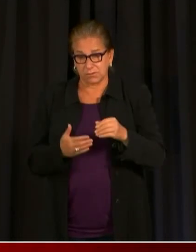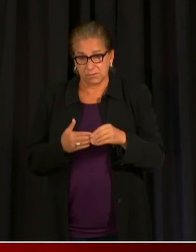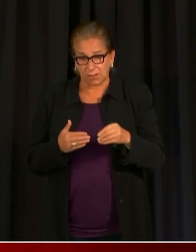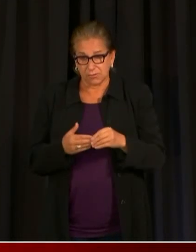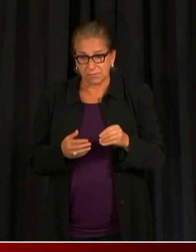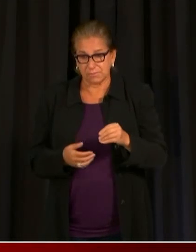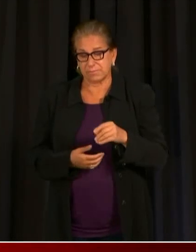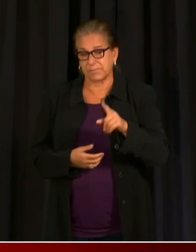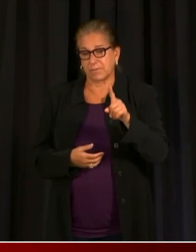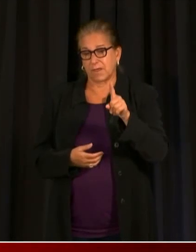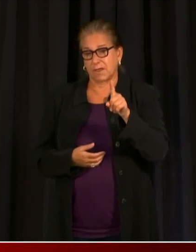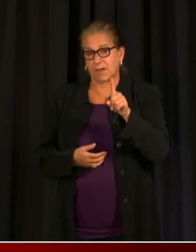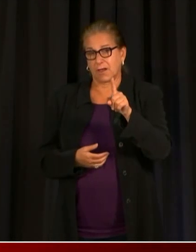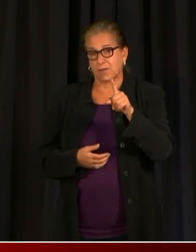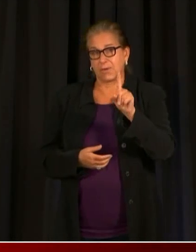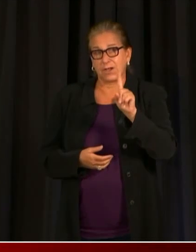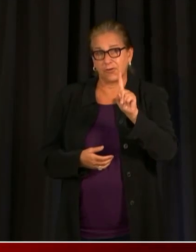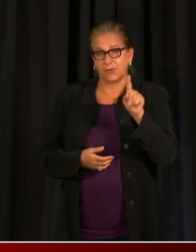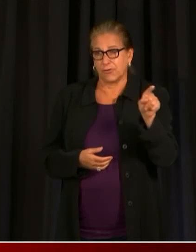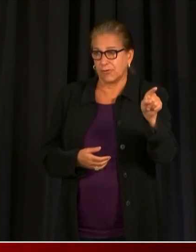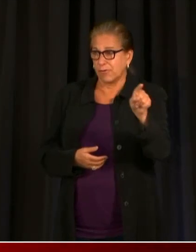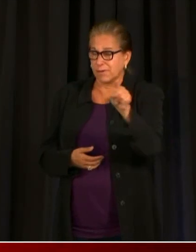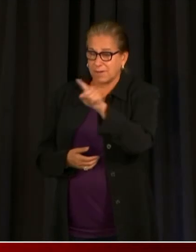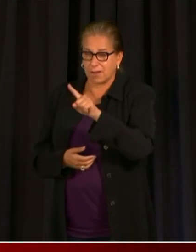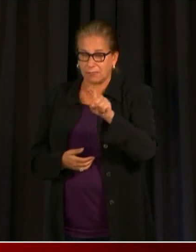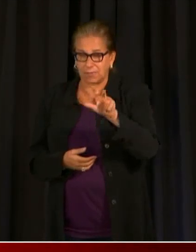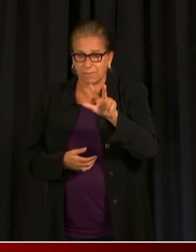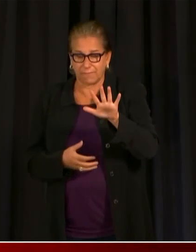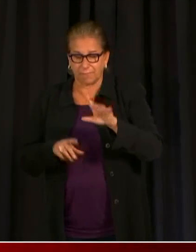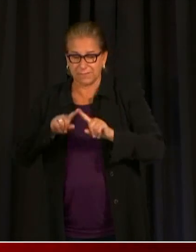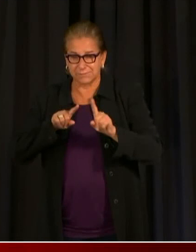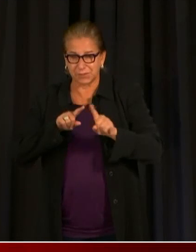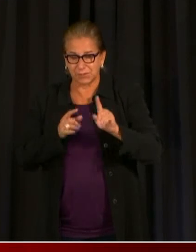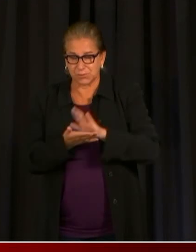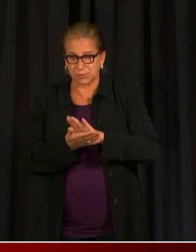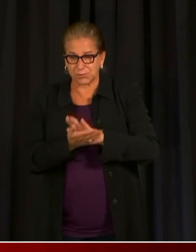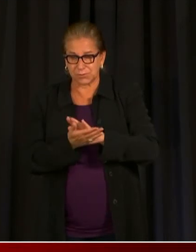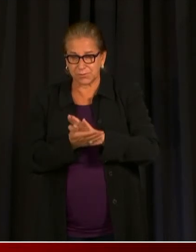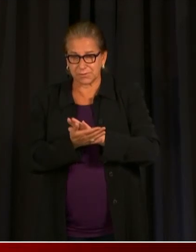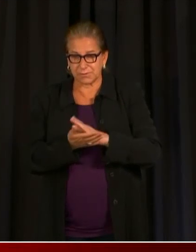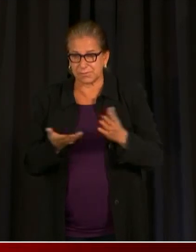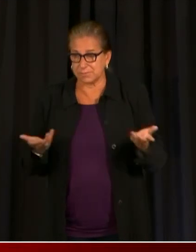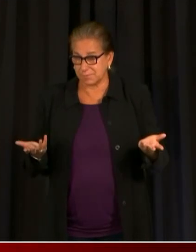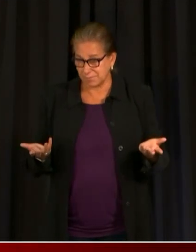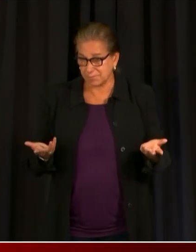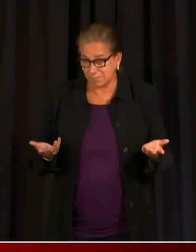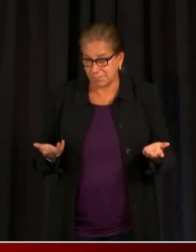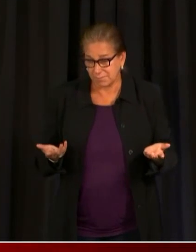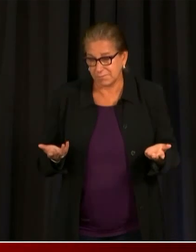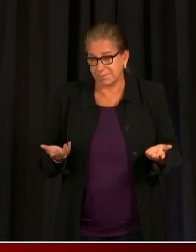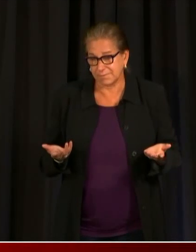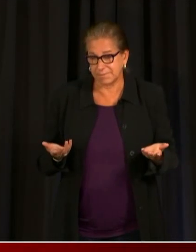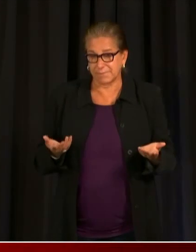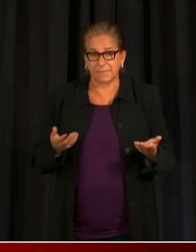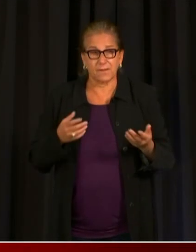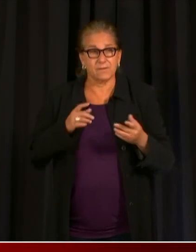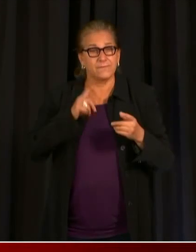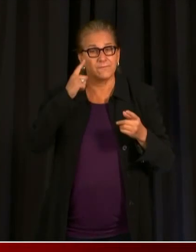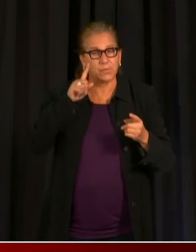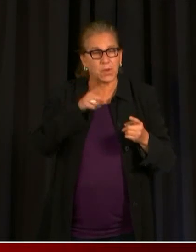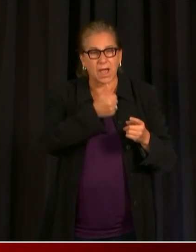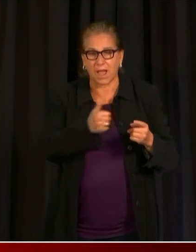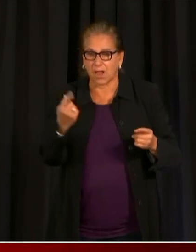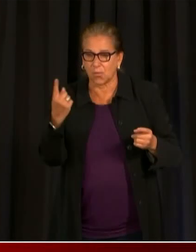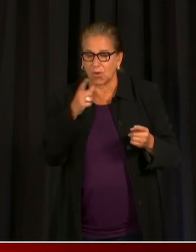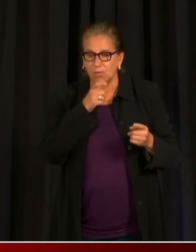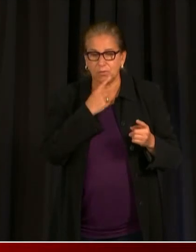135 schools, all public schools that serve students between the ages of 12 and 17